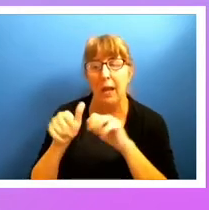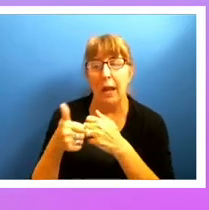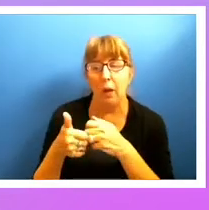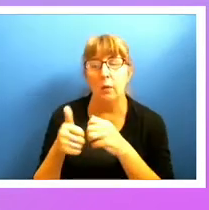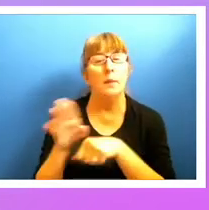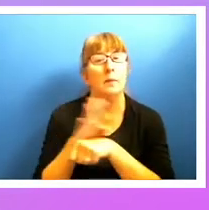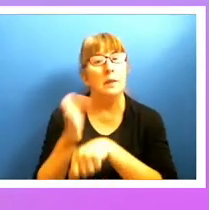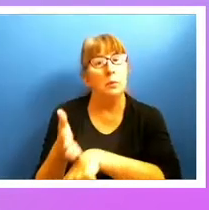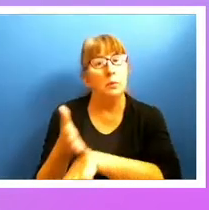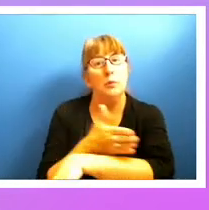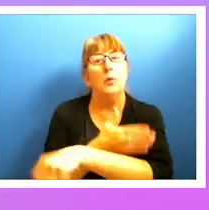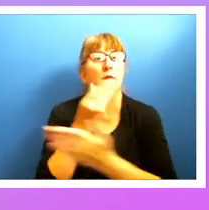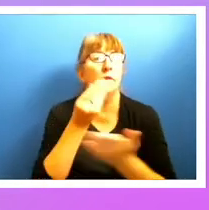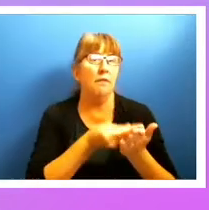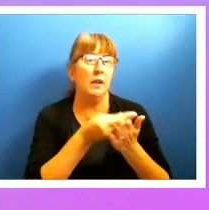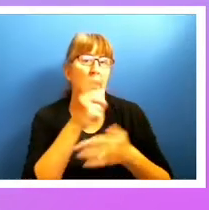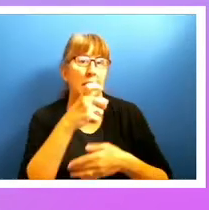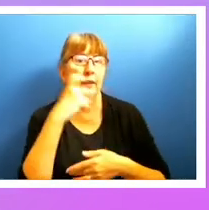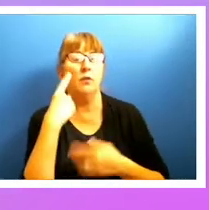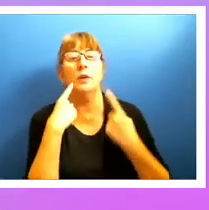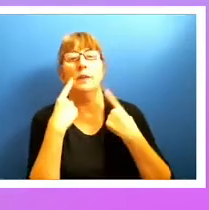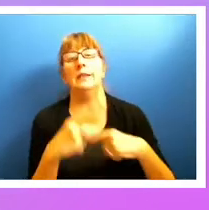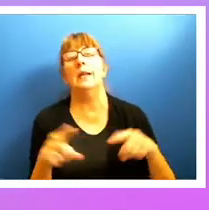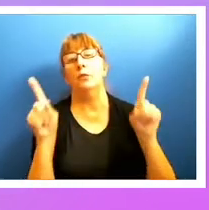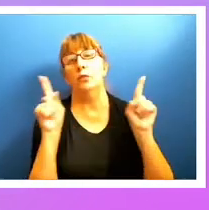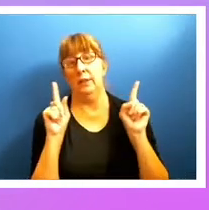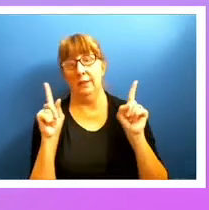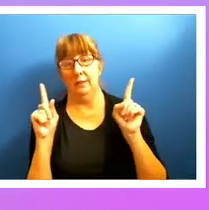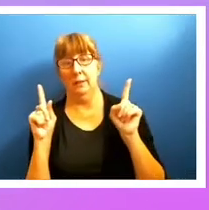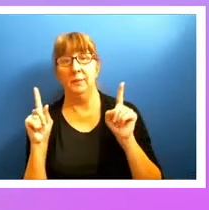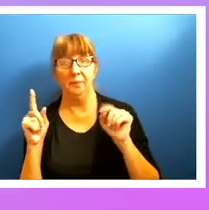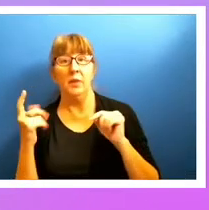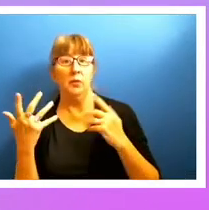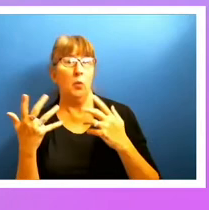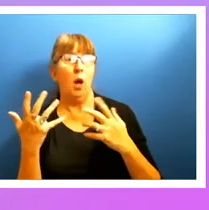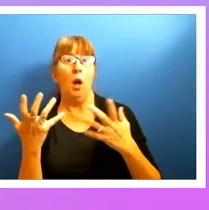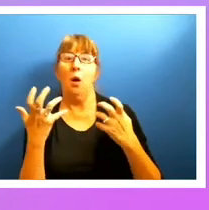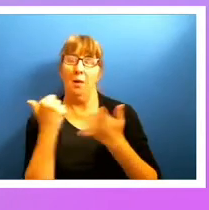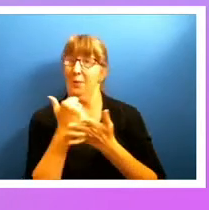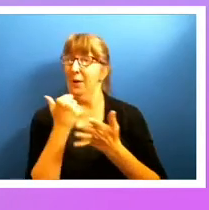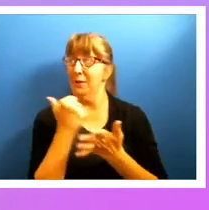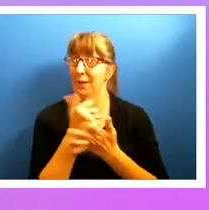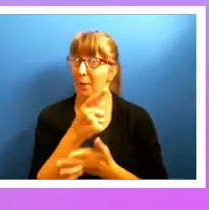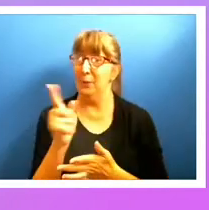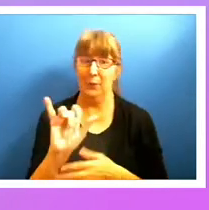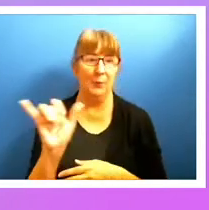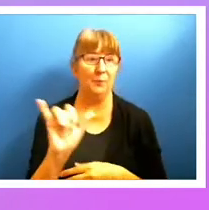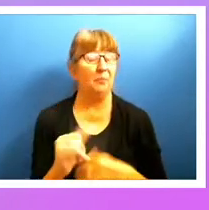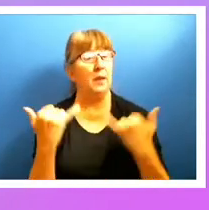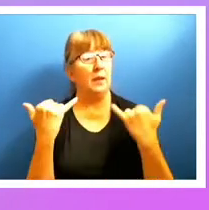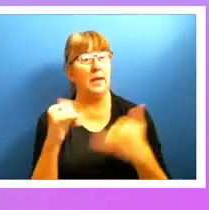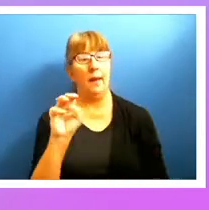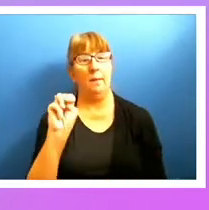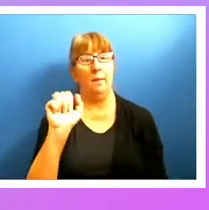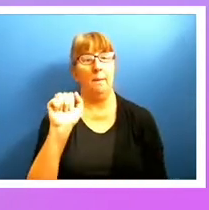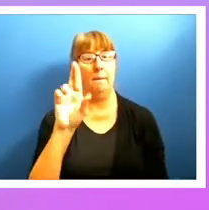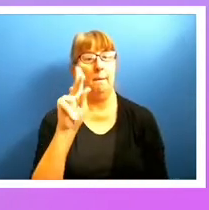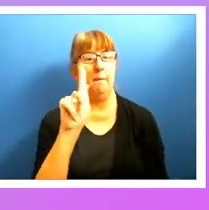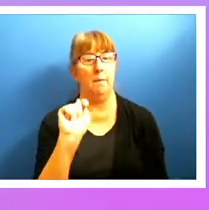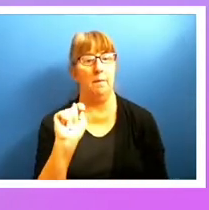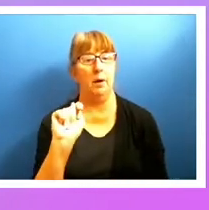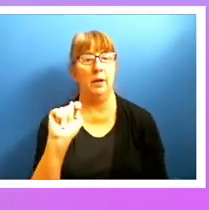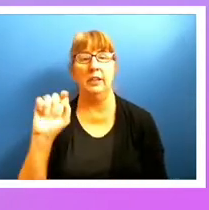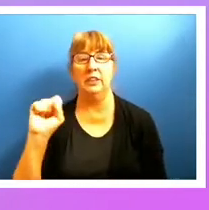they needed to produce accessible digital content. So I'd love to help you as well. So let's talk about market share and e-commerce